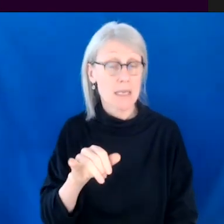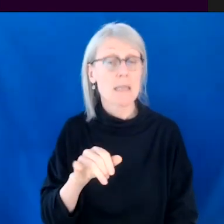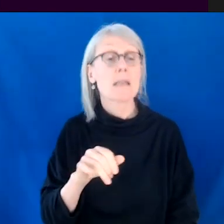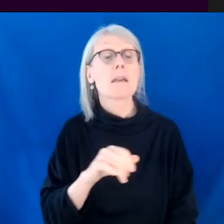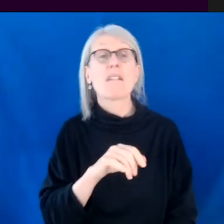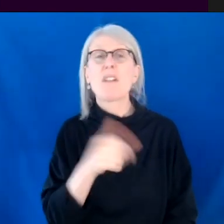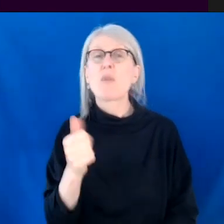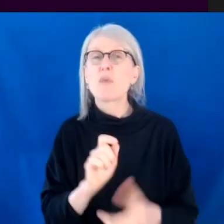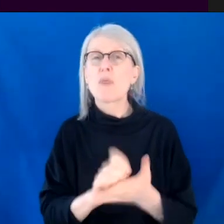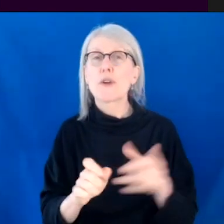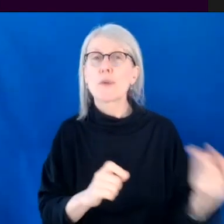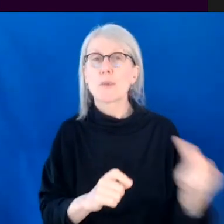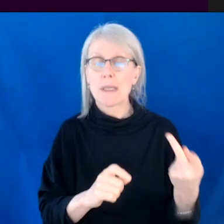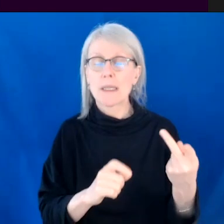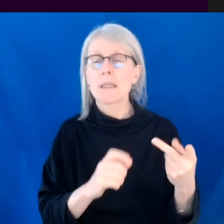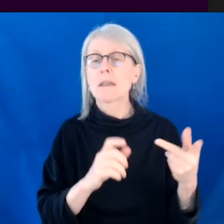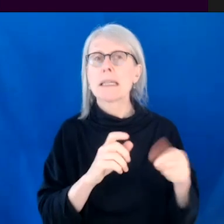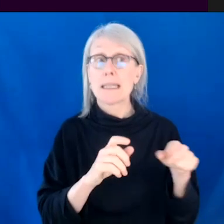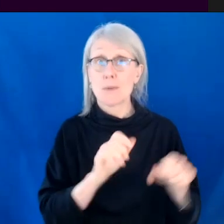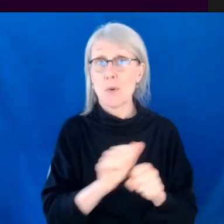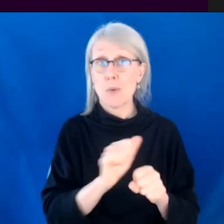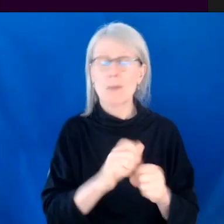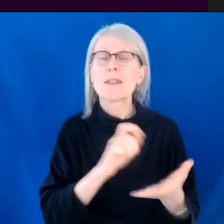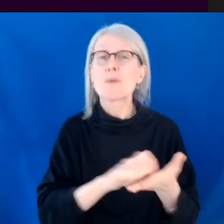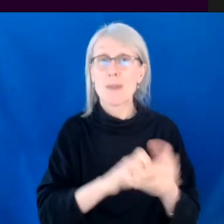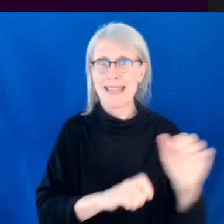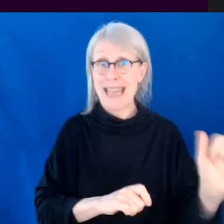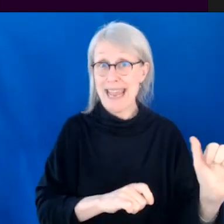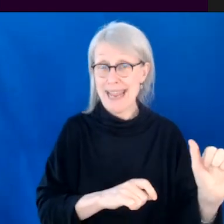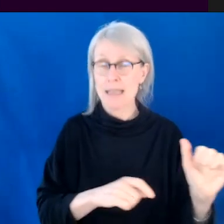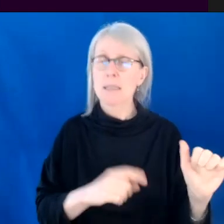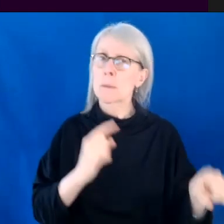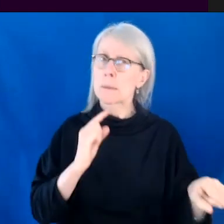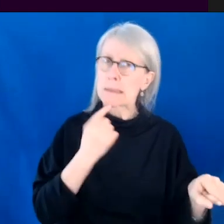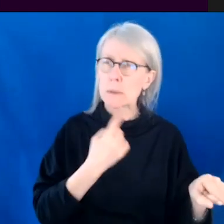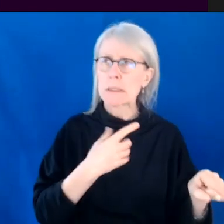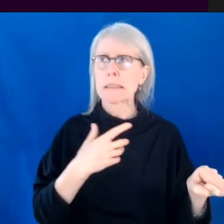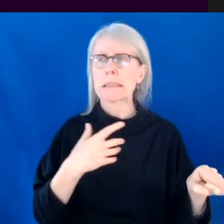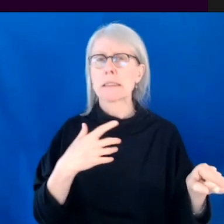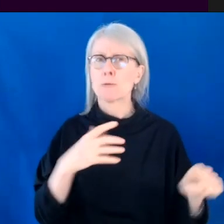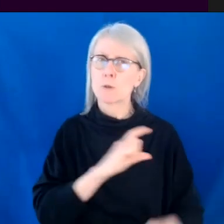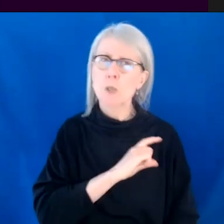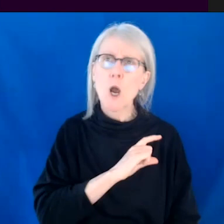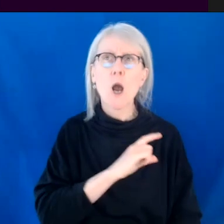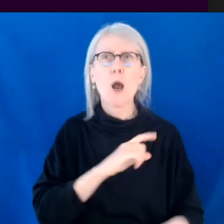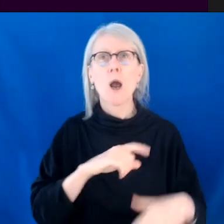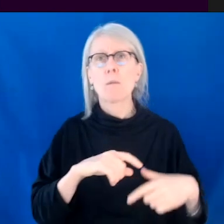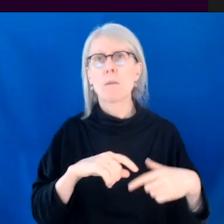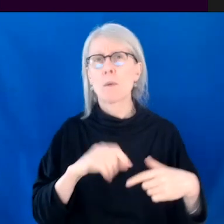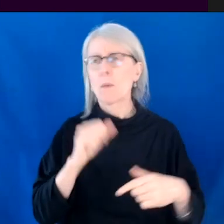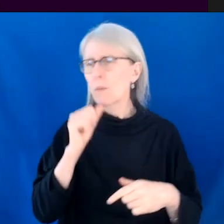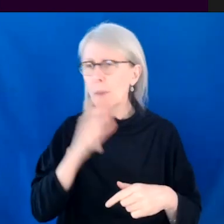and he did, he wrote the a story, which was kind of a serious, it was the cop and the woman whose daughter was